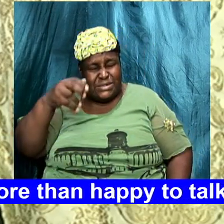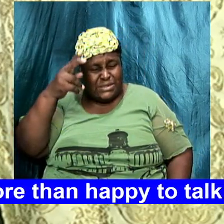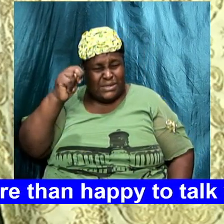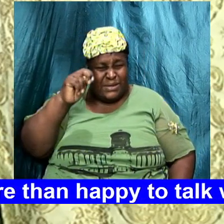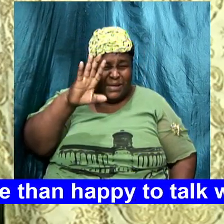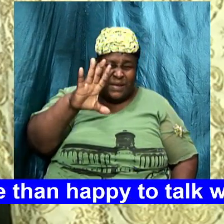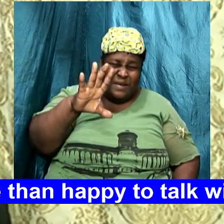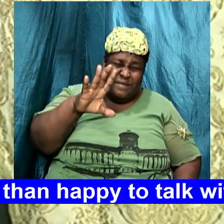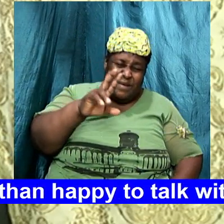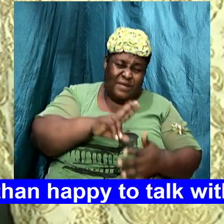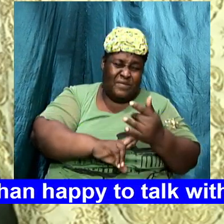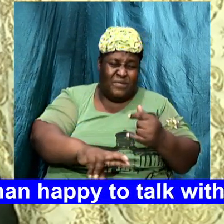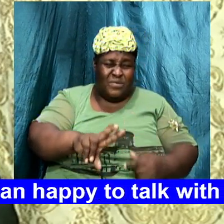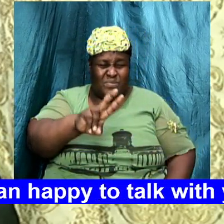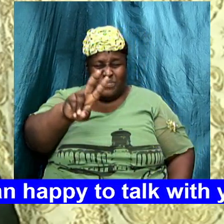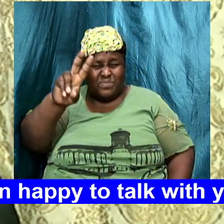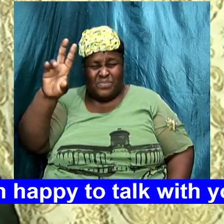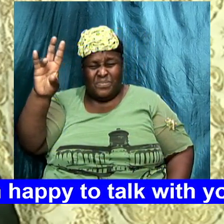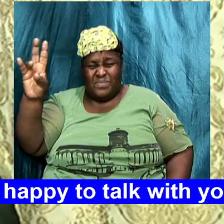and 29